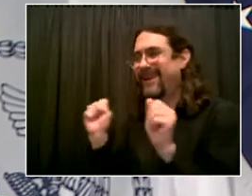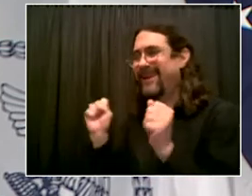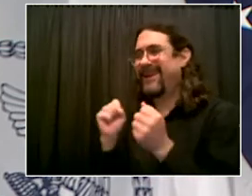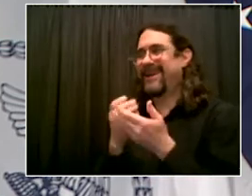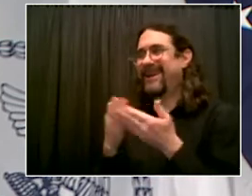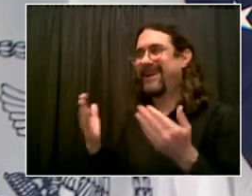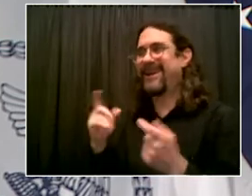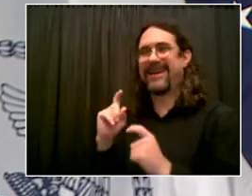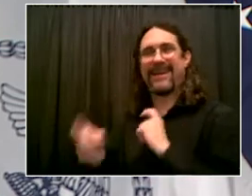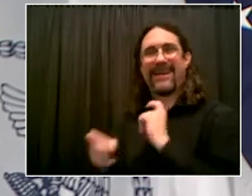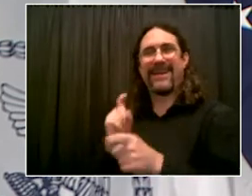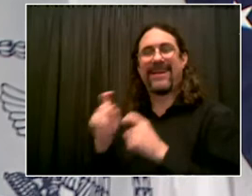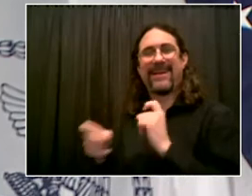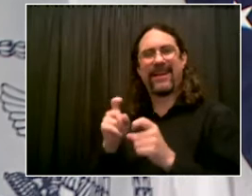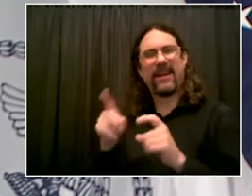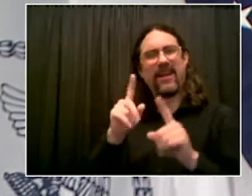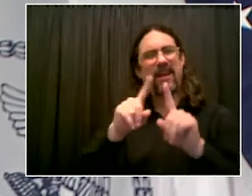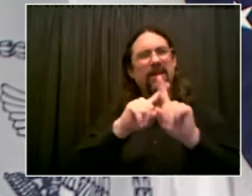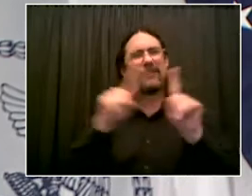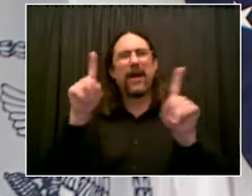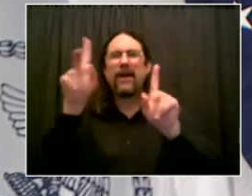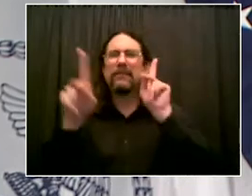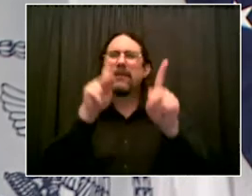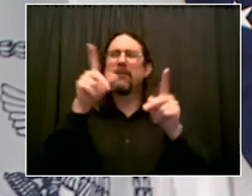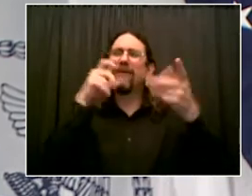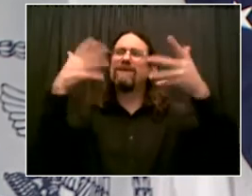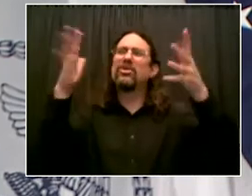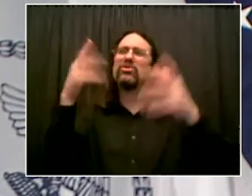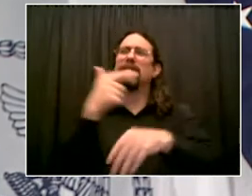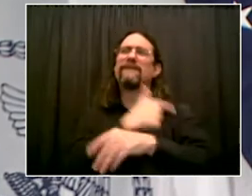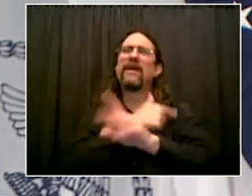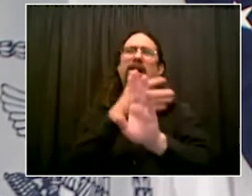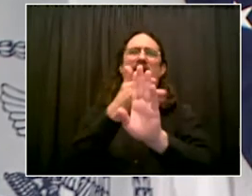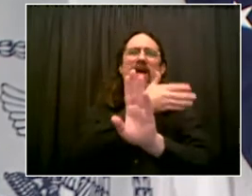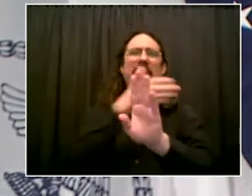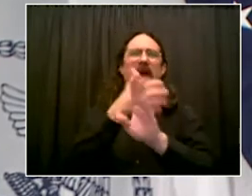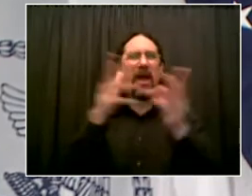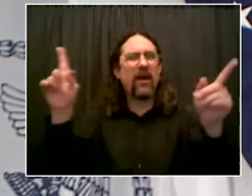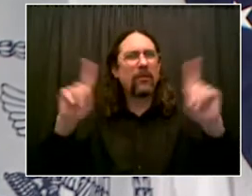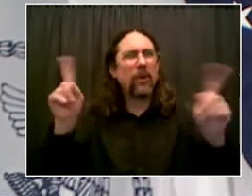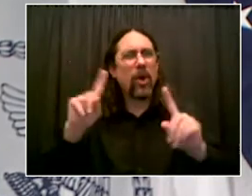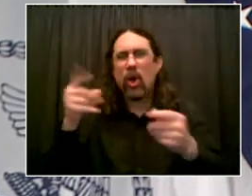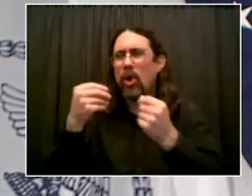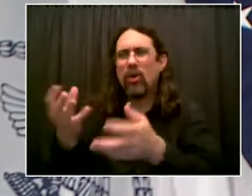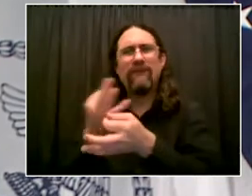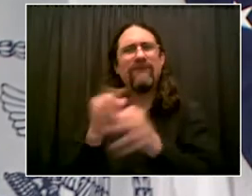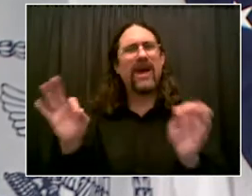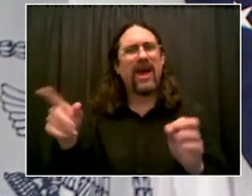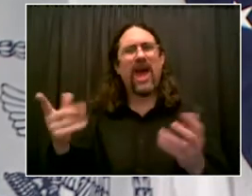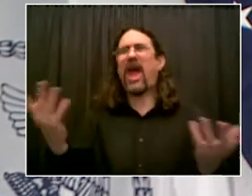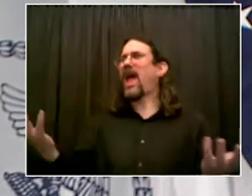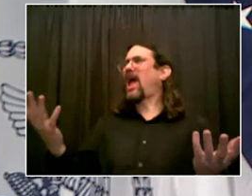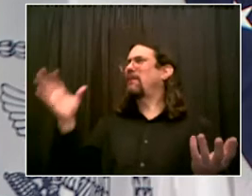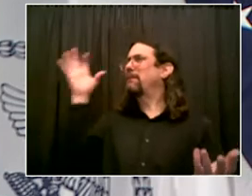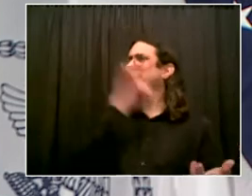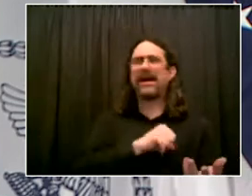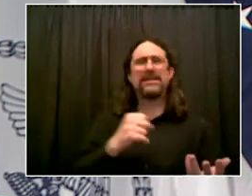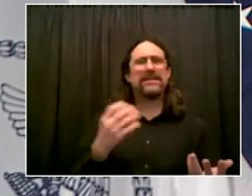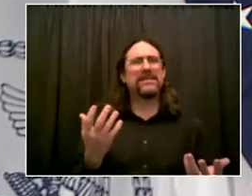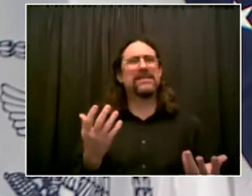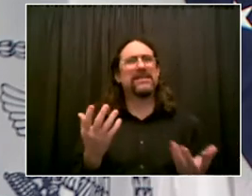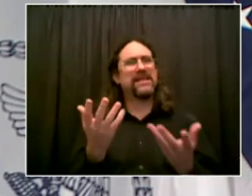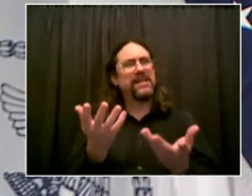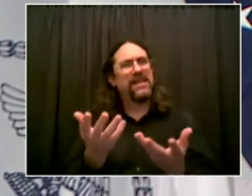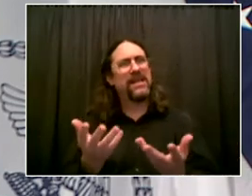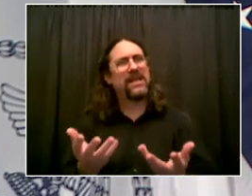Well, I mean, I think the idea is that folks who wanted to get vaccinated, who were